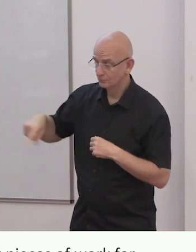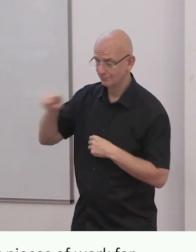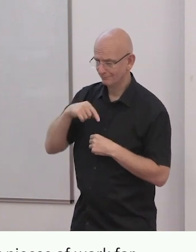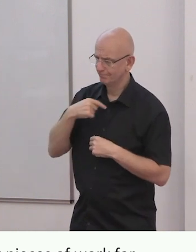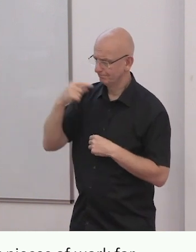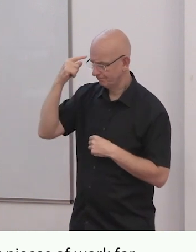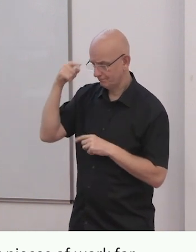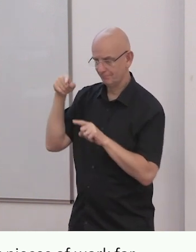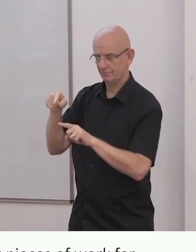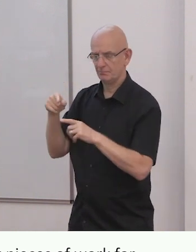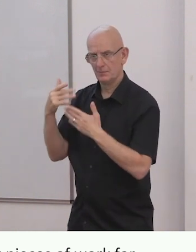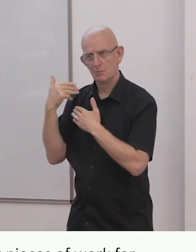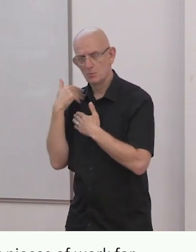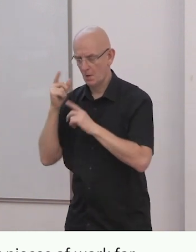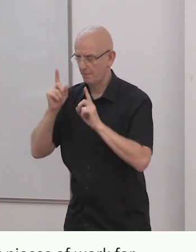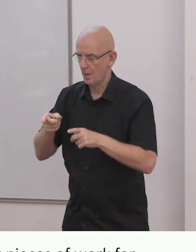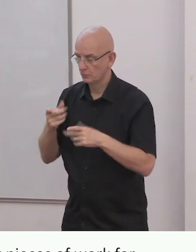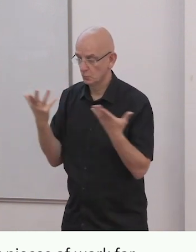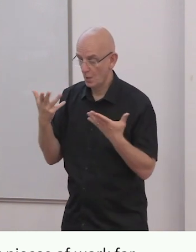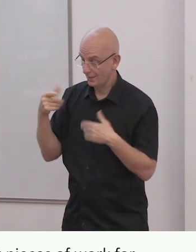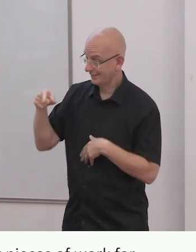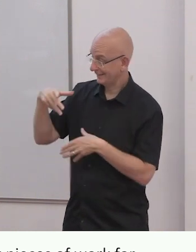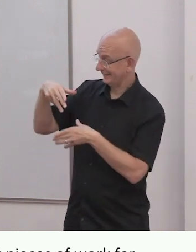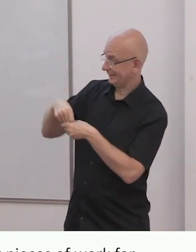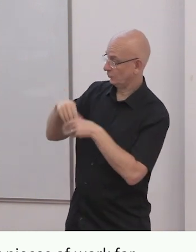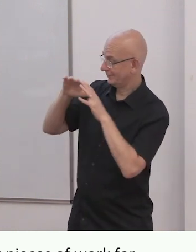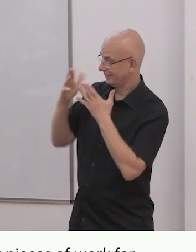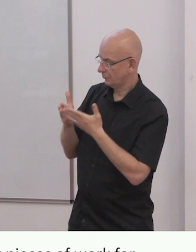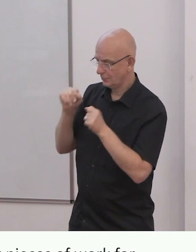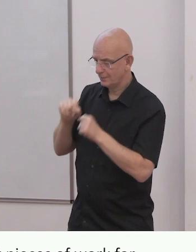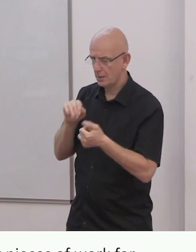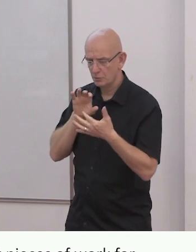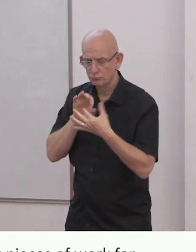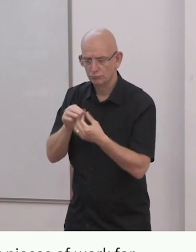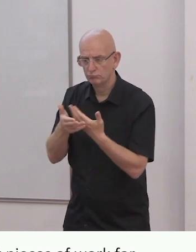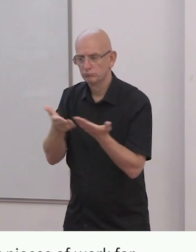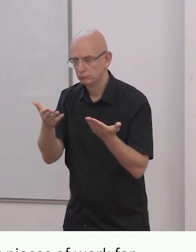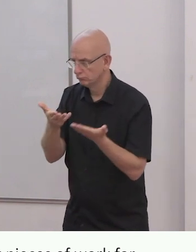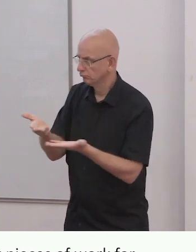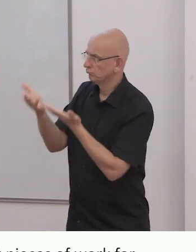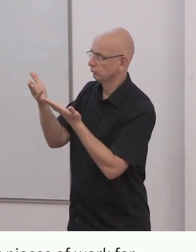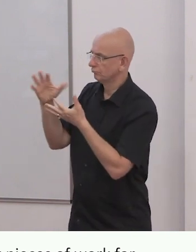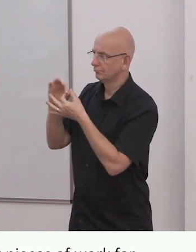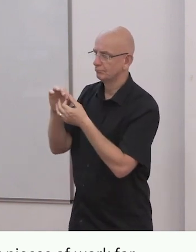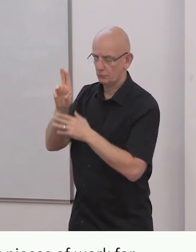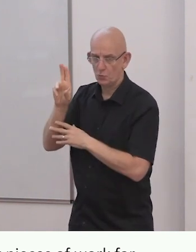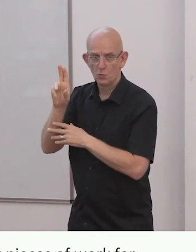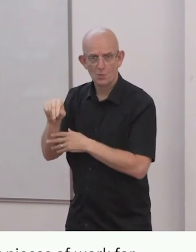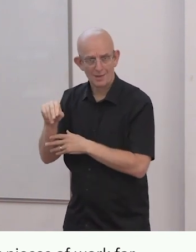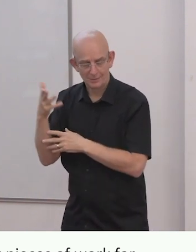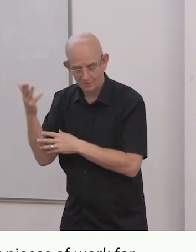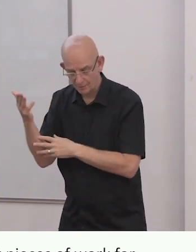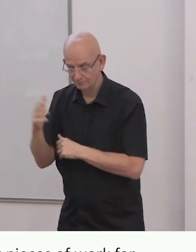advocacy. Many of our members said that it had been important to have a role in the Convention negotiation